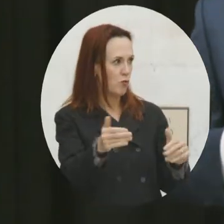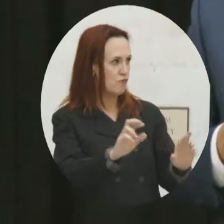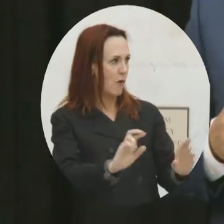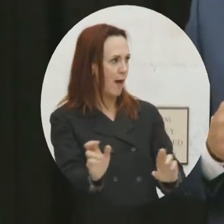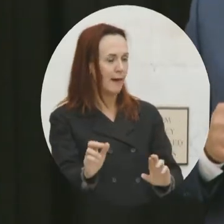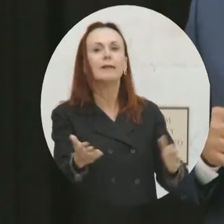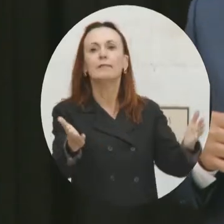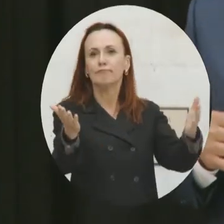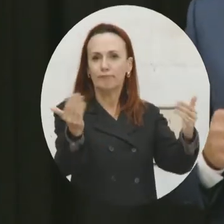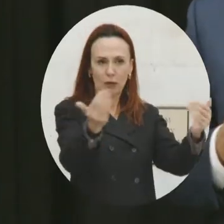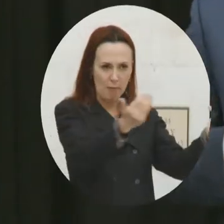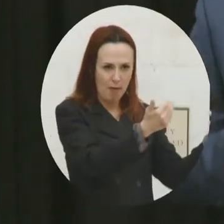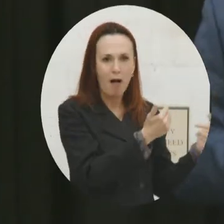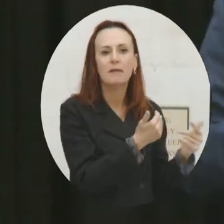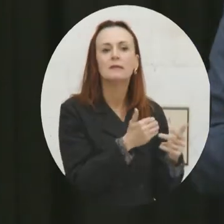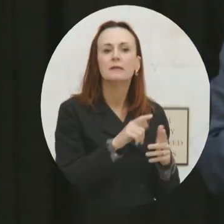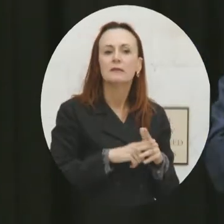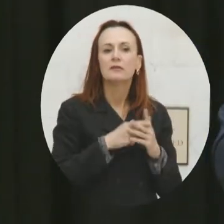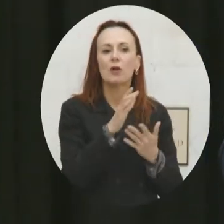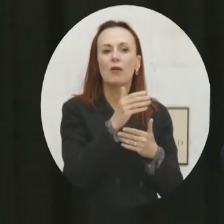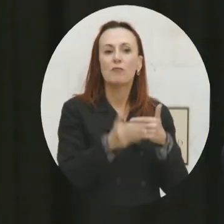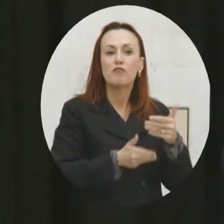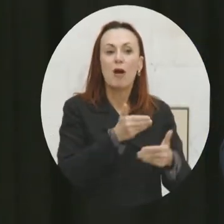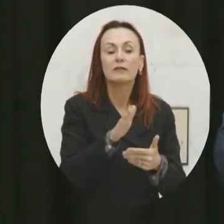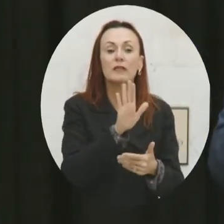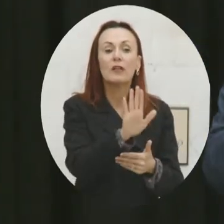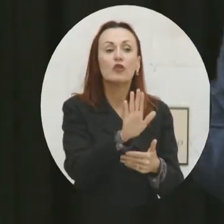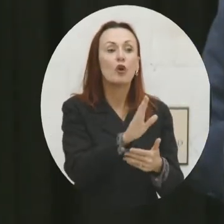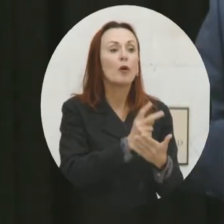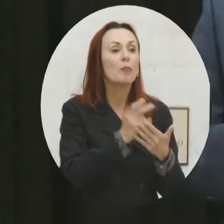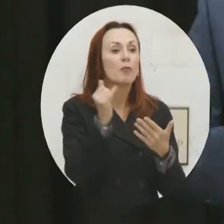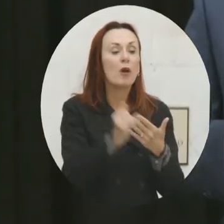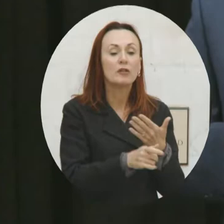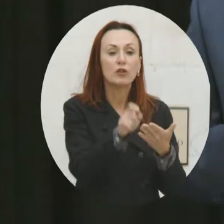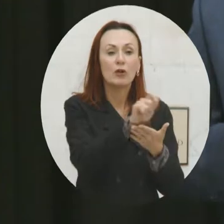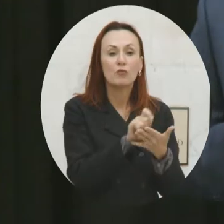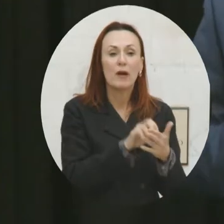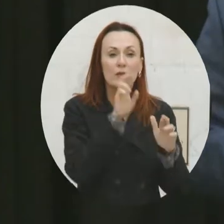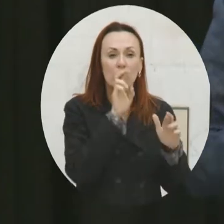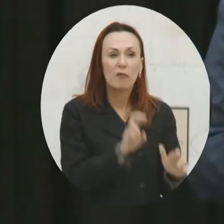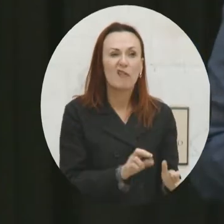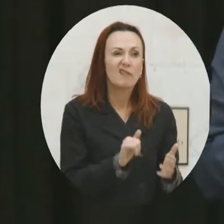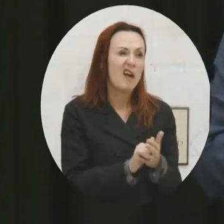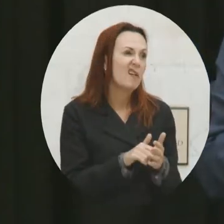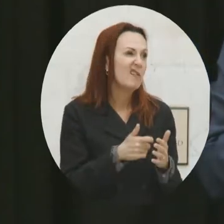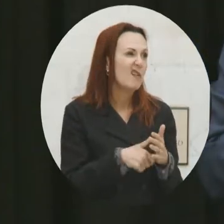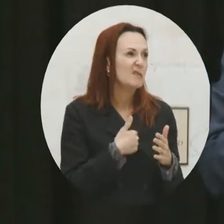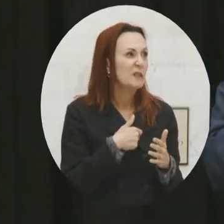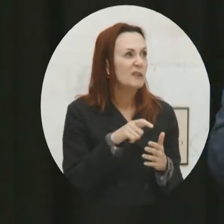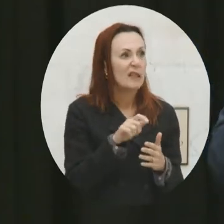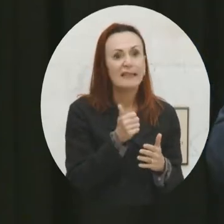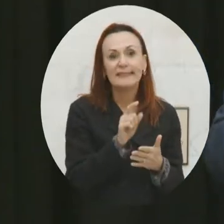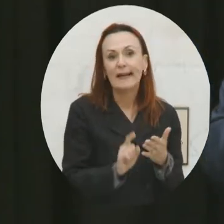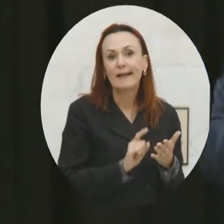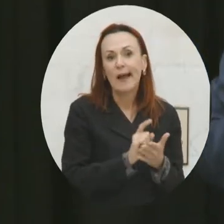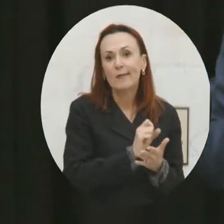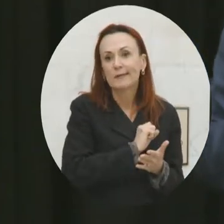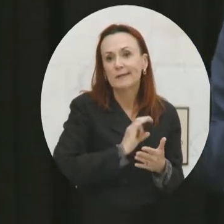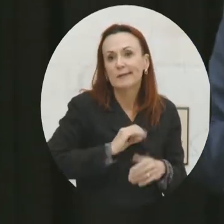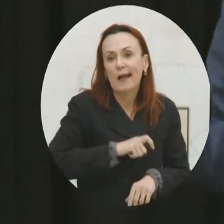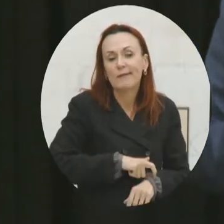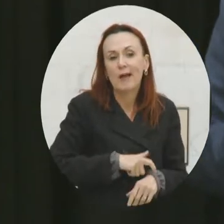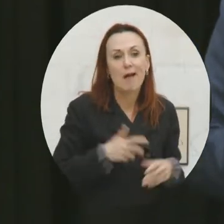They facilitated the process and their class project was to write the report. Net cost to me about 10 hours of staff time.